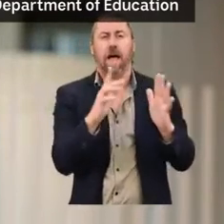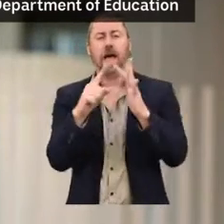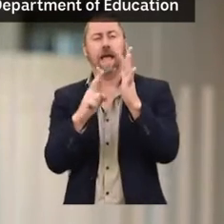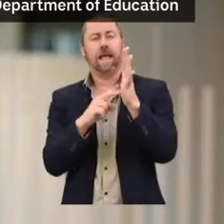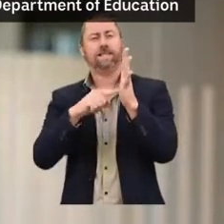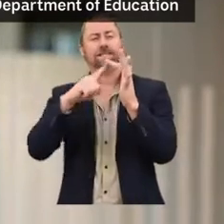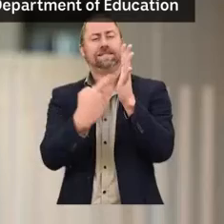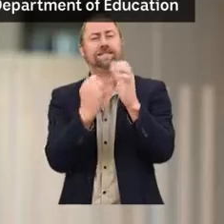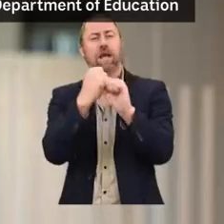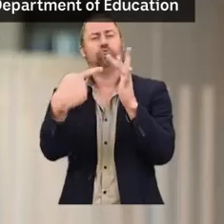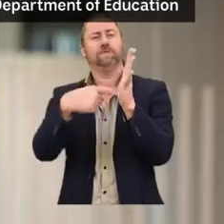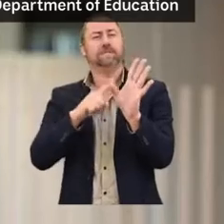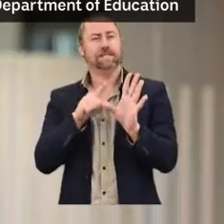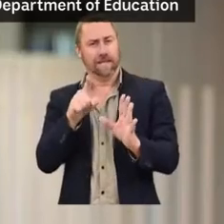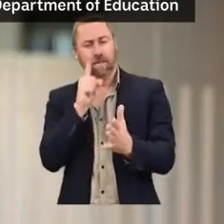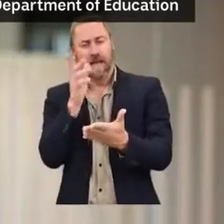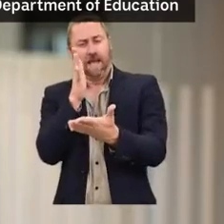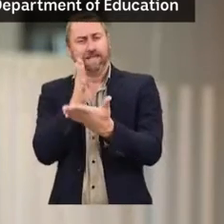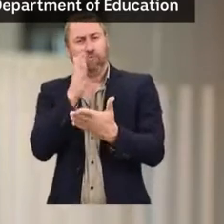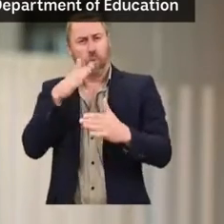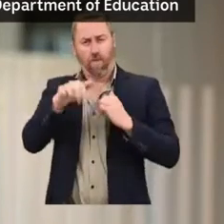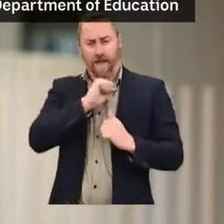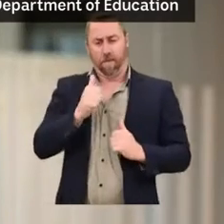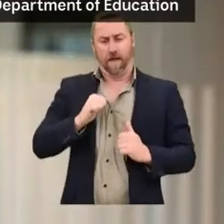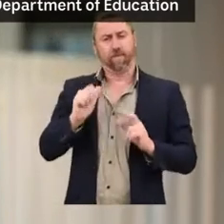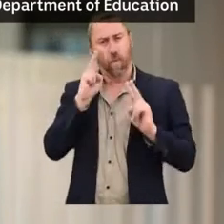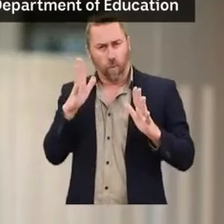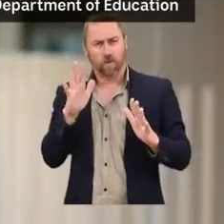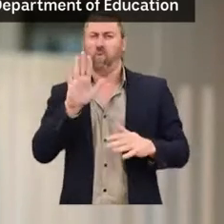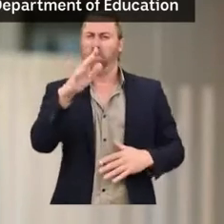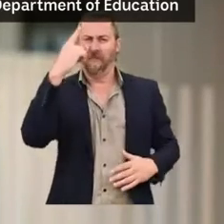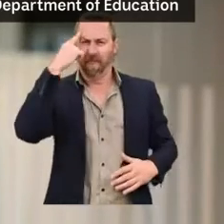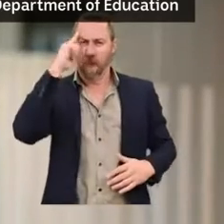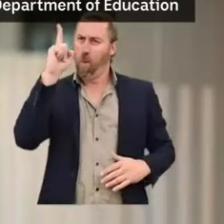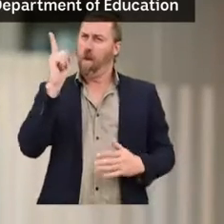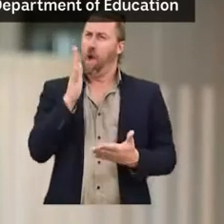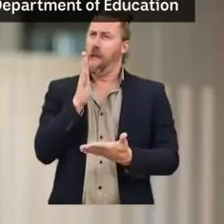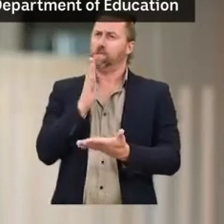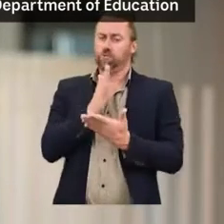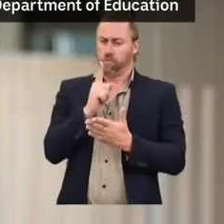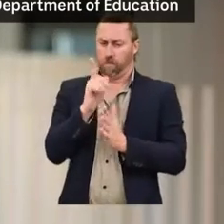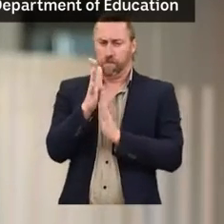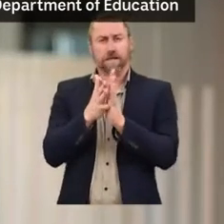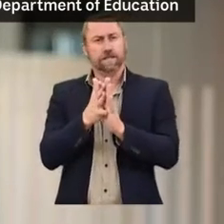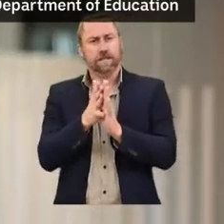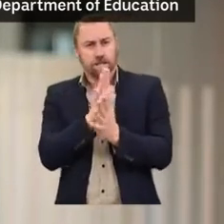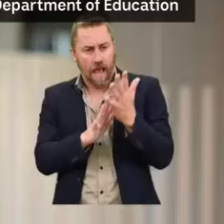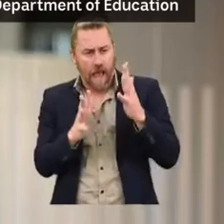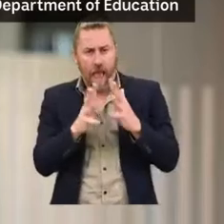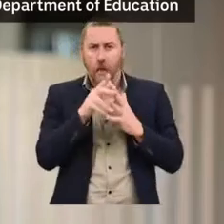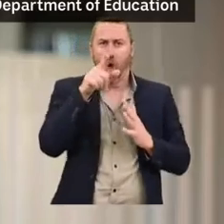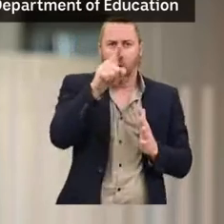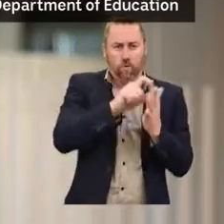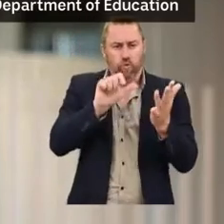Integrity is central to all that we do and I ask you, what does integrity mean to you and how does that translate into your